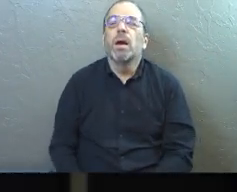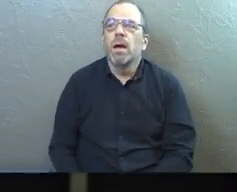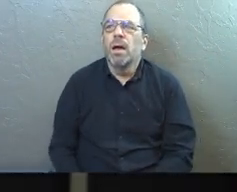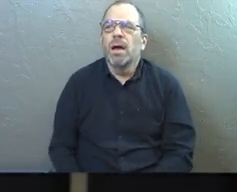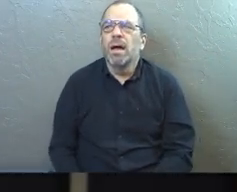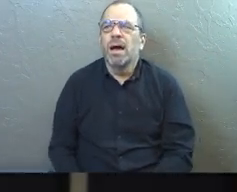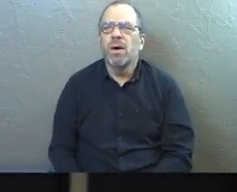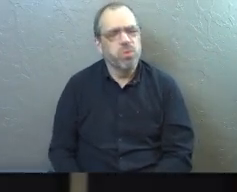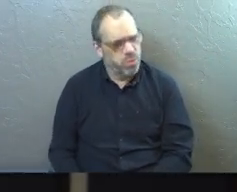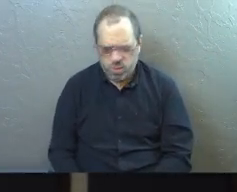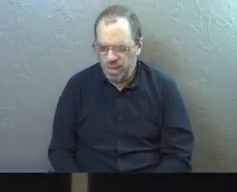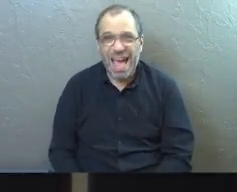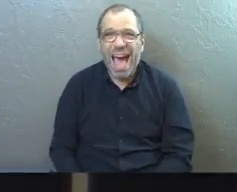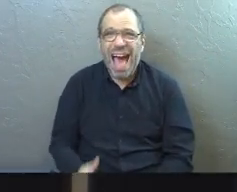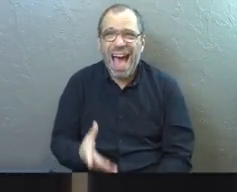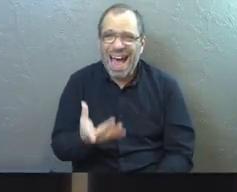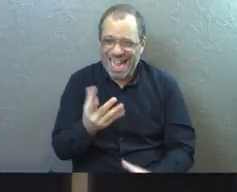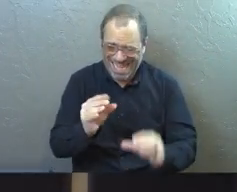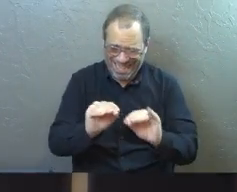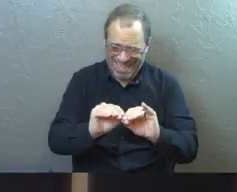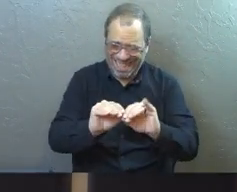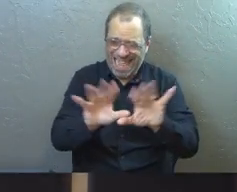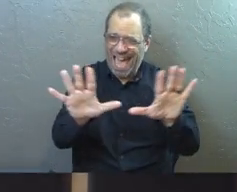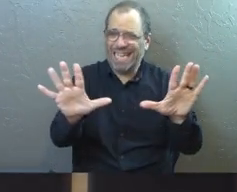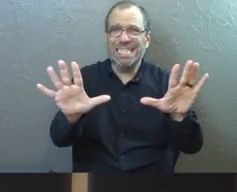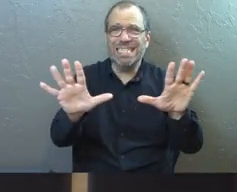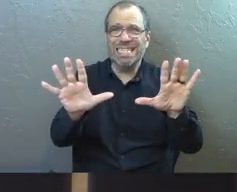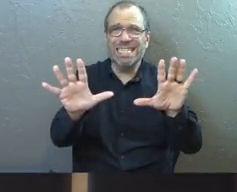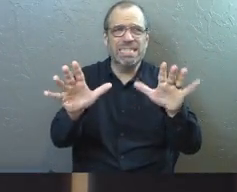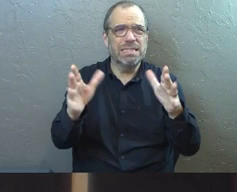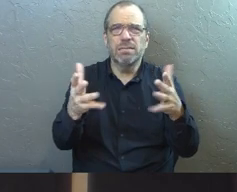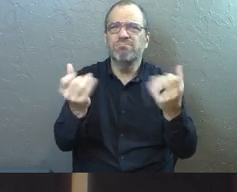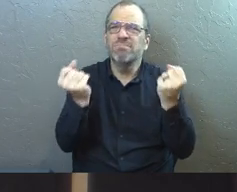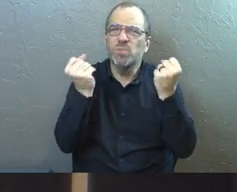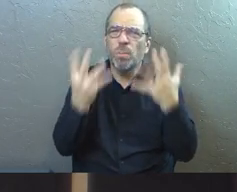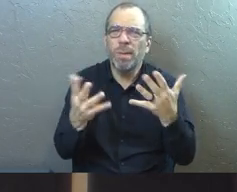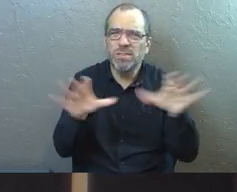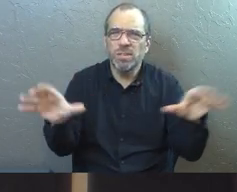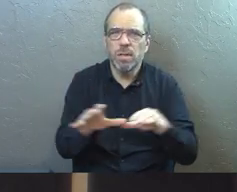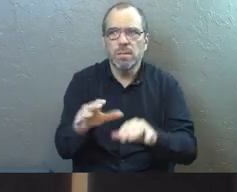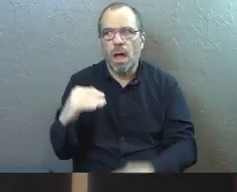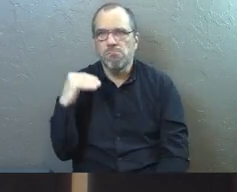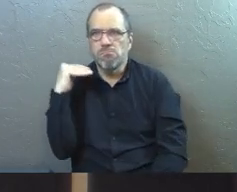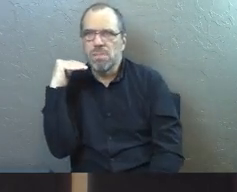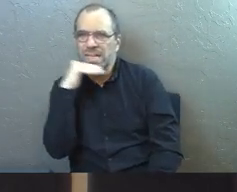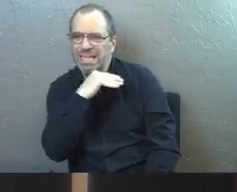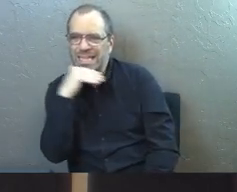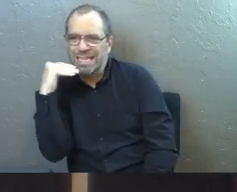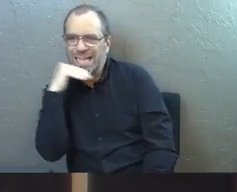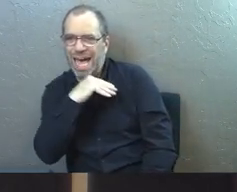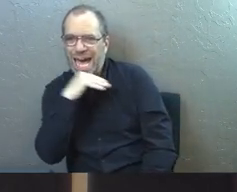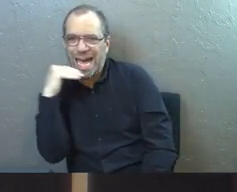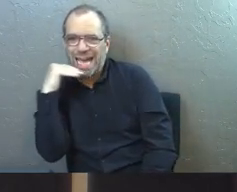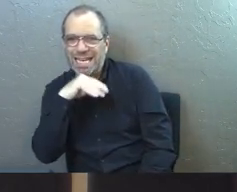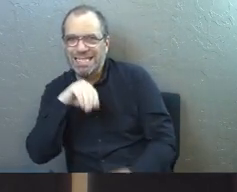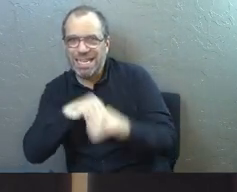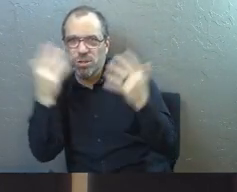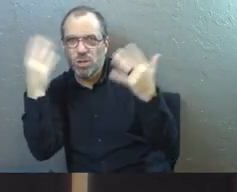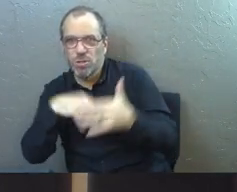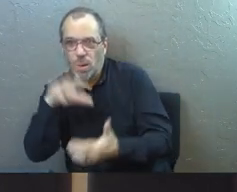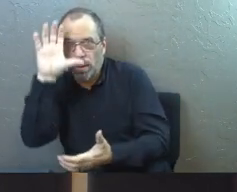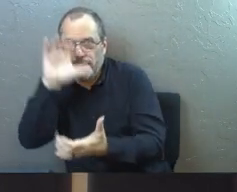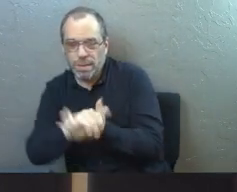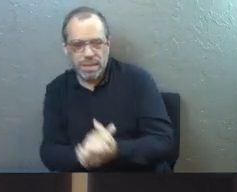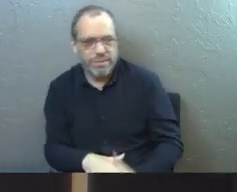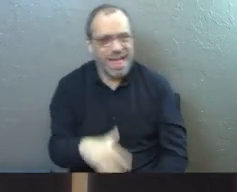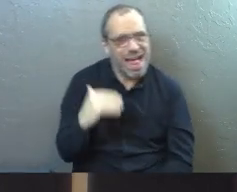There's so much that light does for us in the darkness. Again, I think there's so many lies that the darkness makes us believe. There's so many